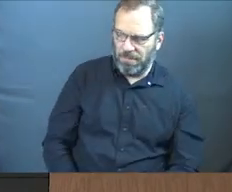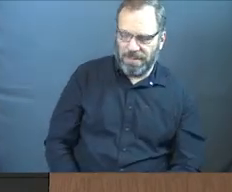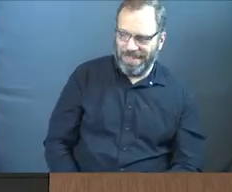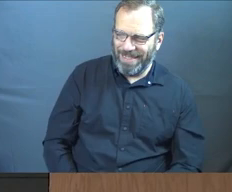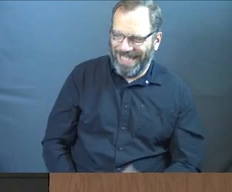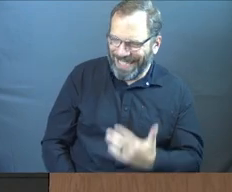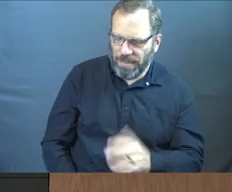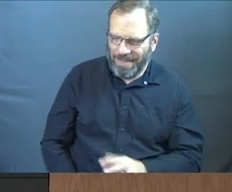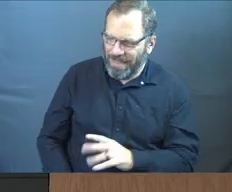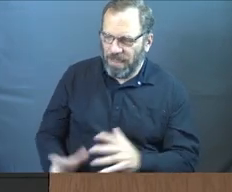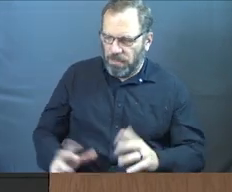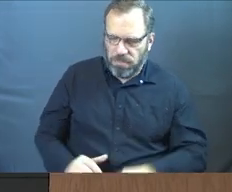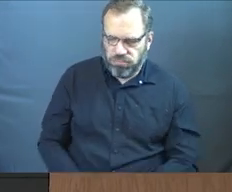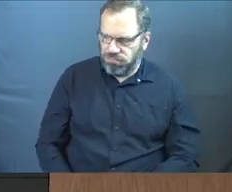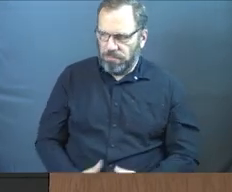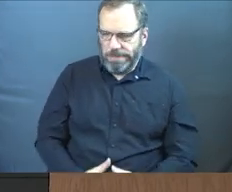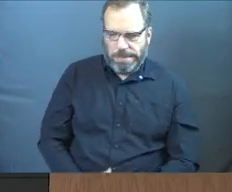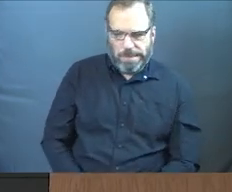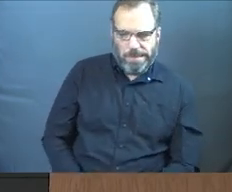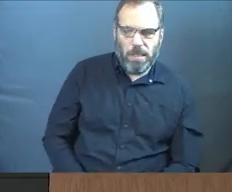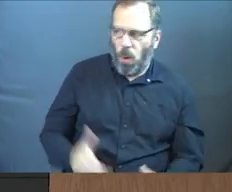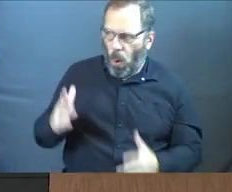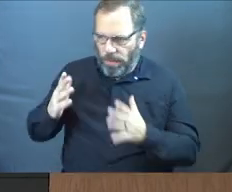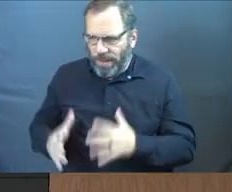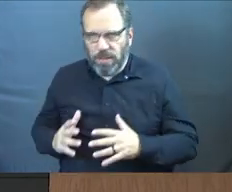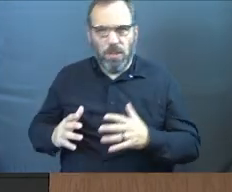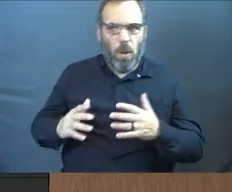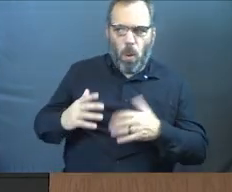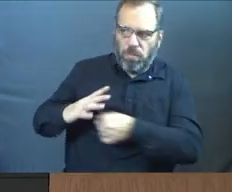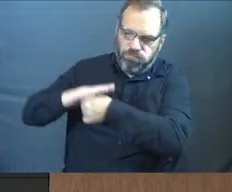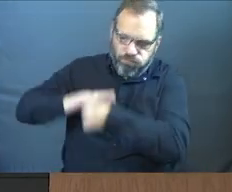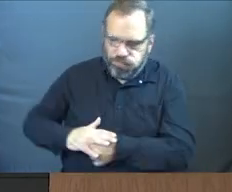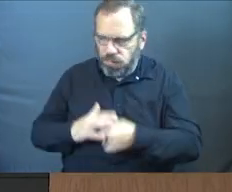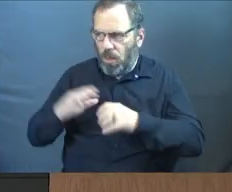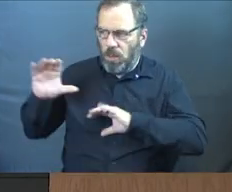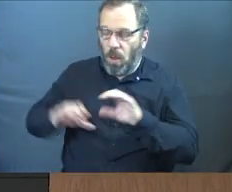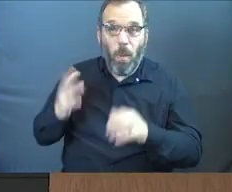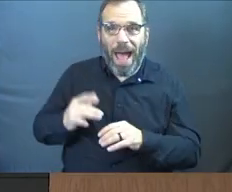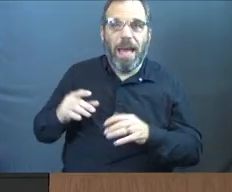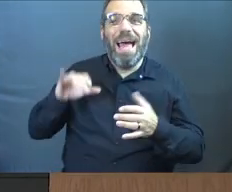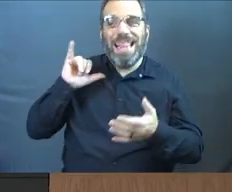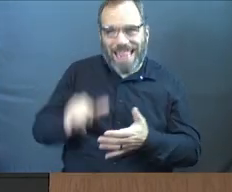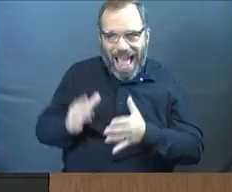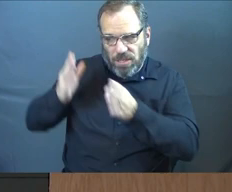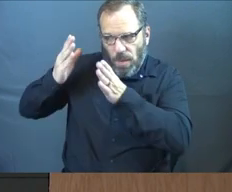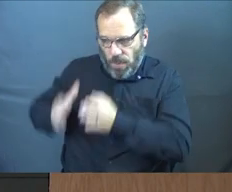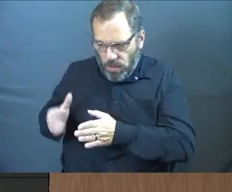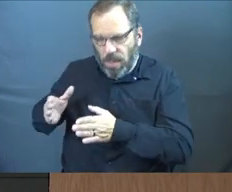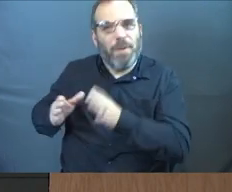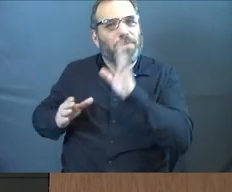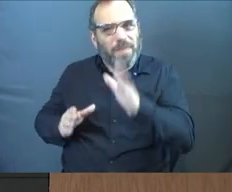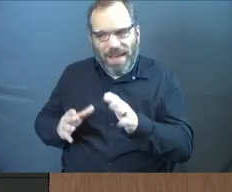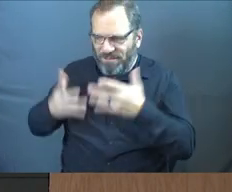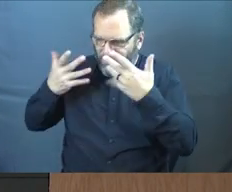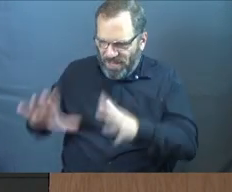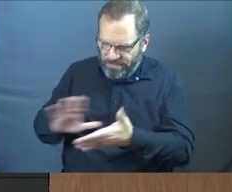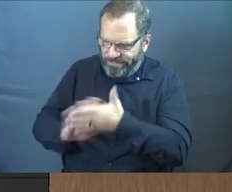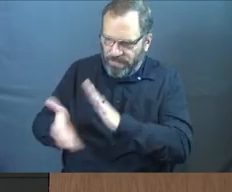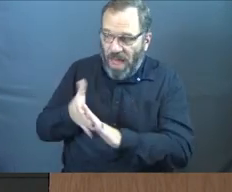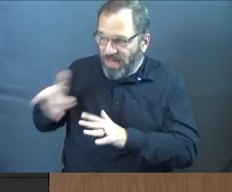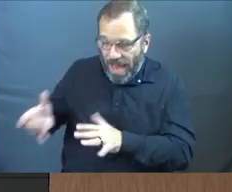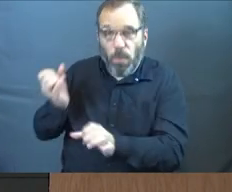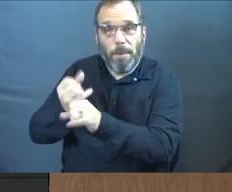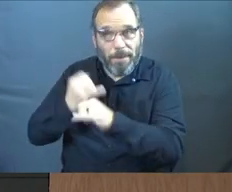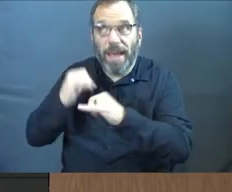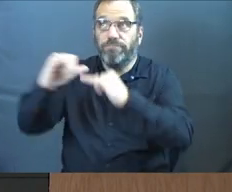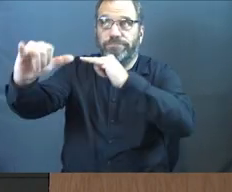should feel shame or discomfort or maybe this is going to be a pressure conversation I'm going to have because this is that kind of a person. No, just be done with that. They're made in the